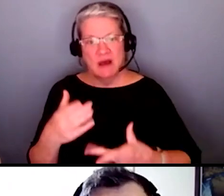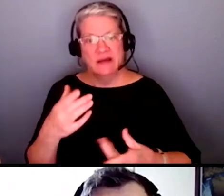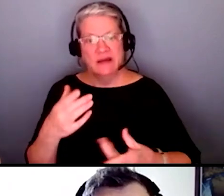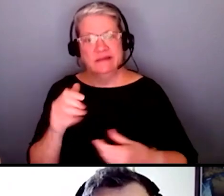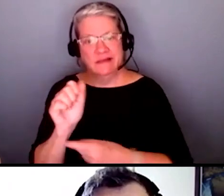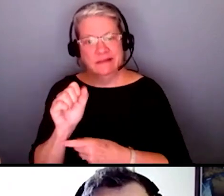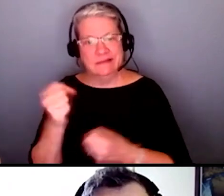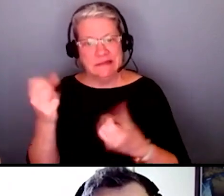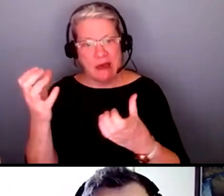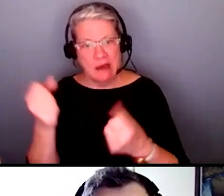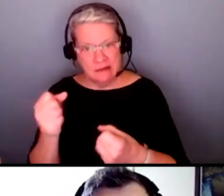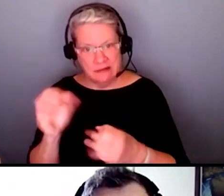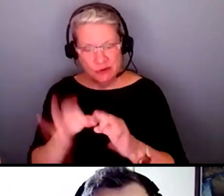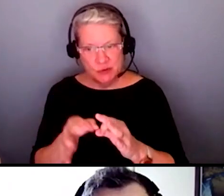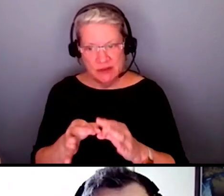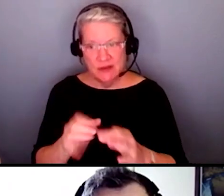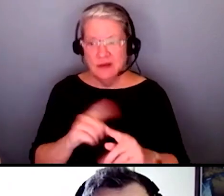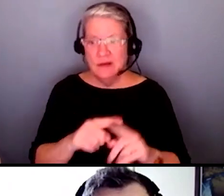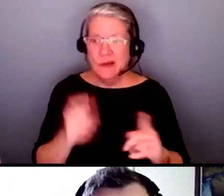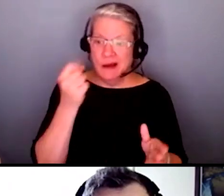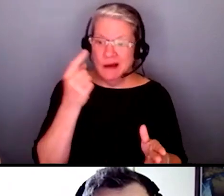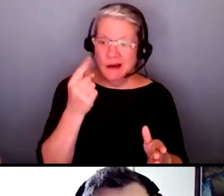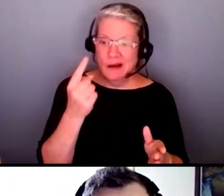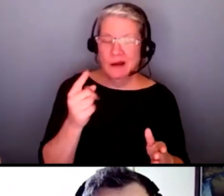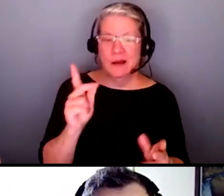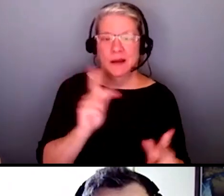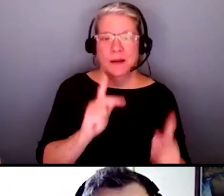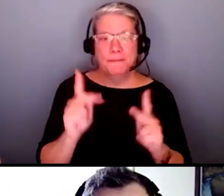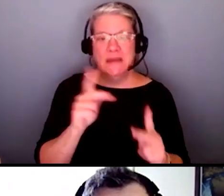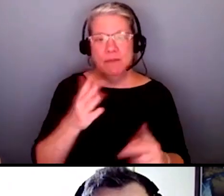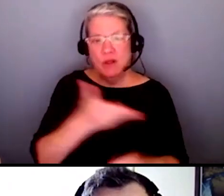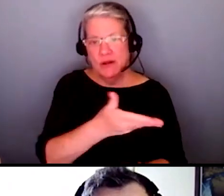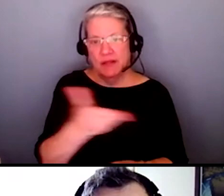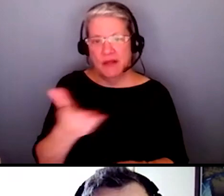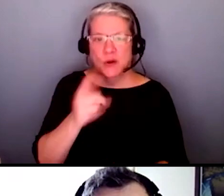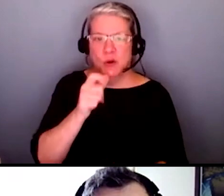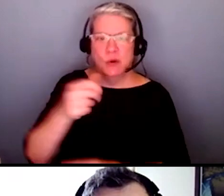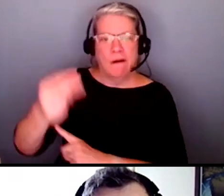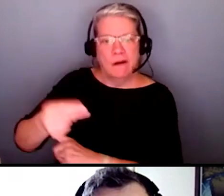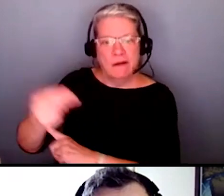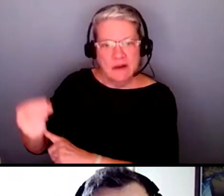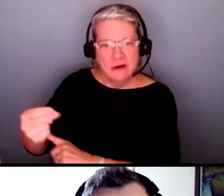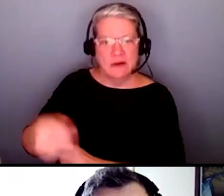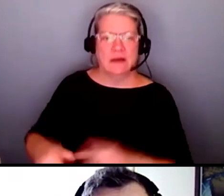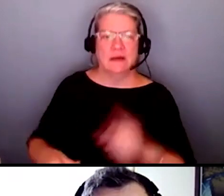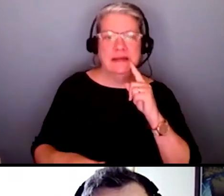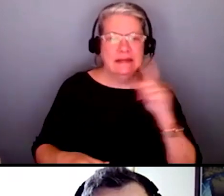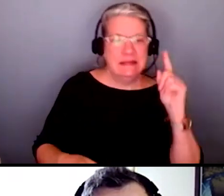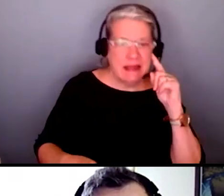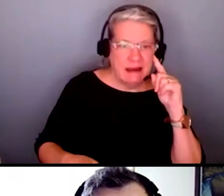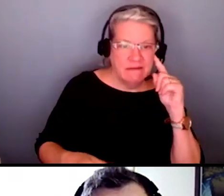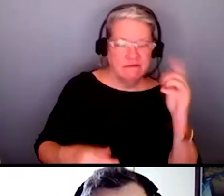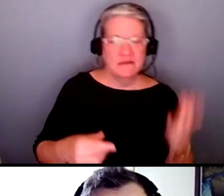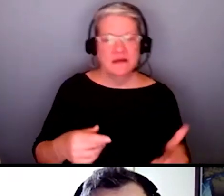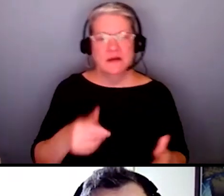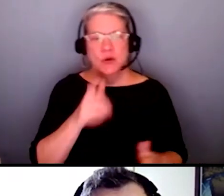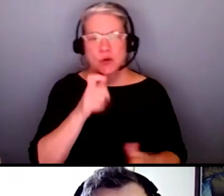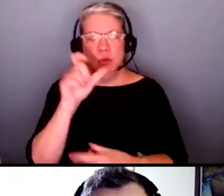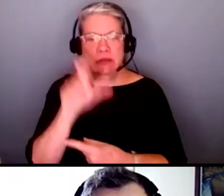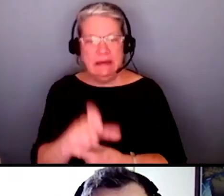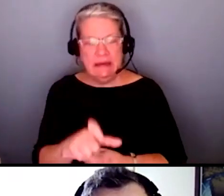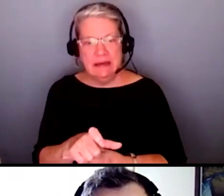that people are out there who are hard of hearing or or deaf who need um